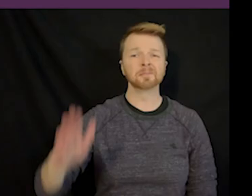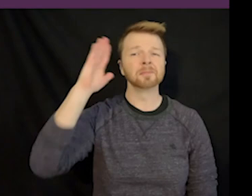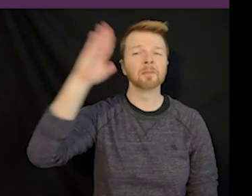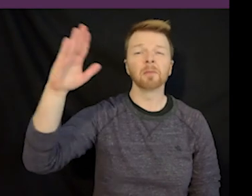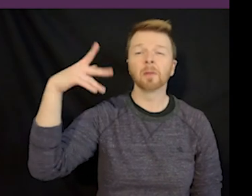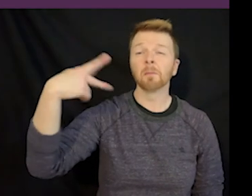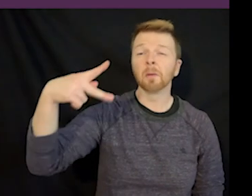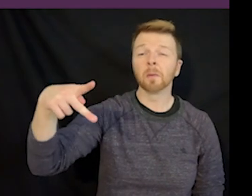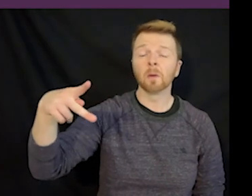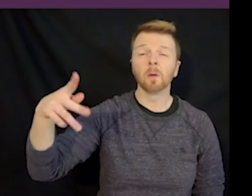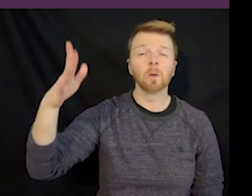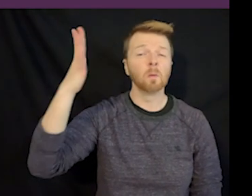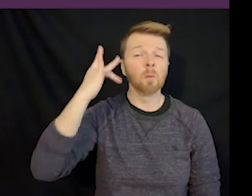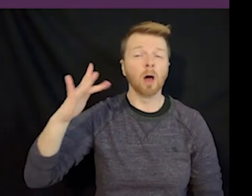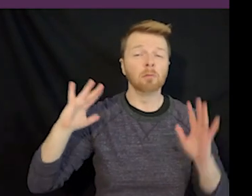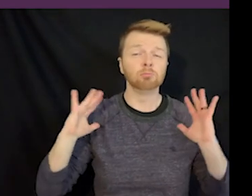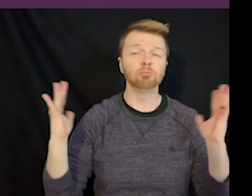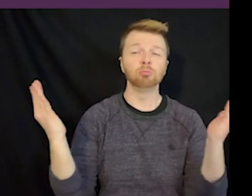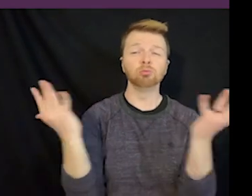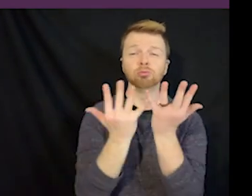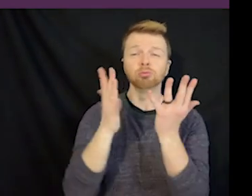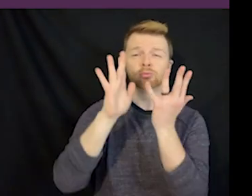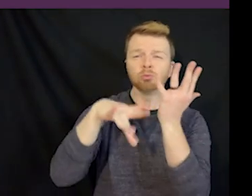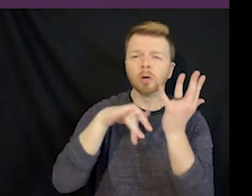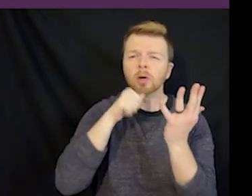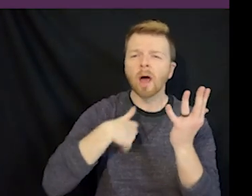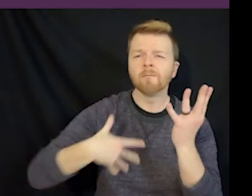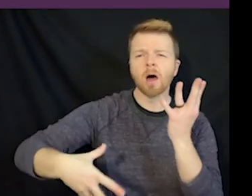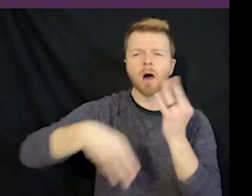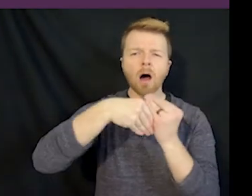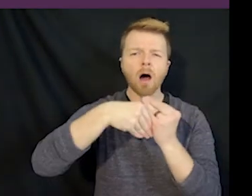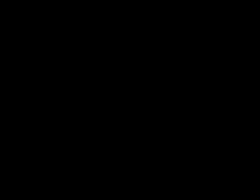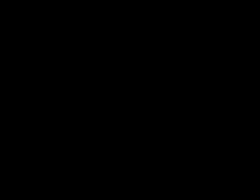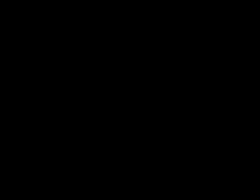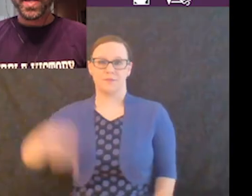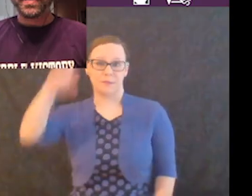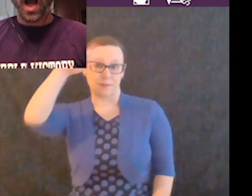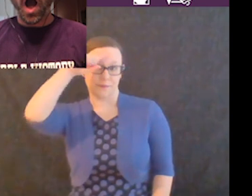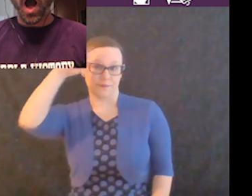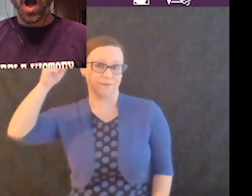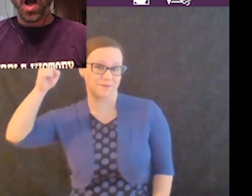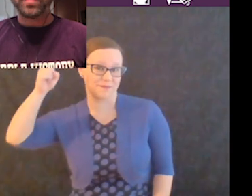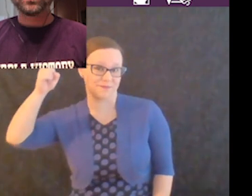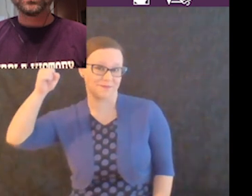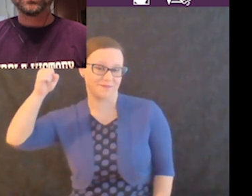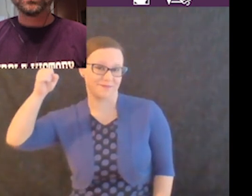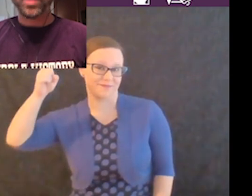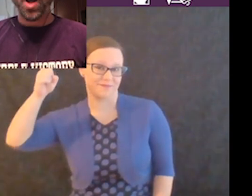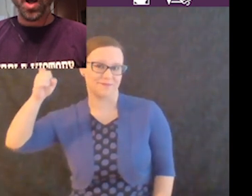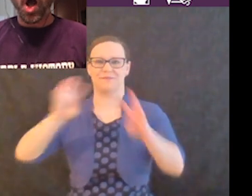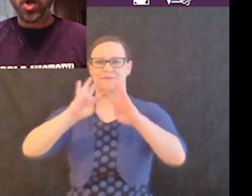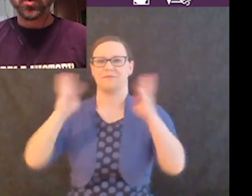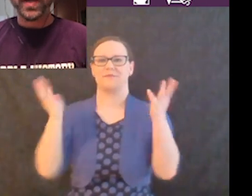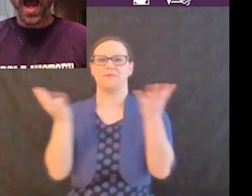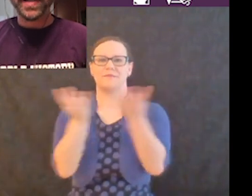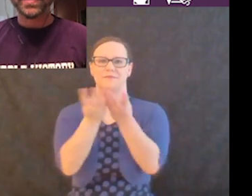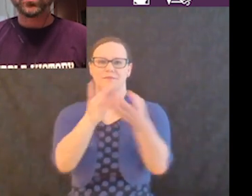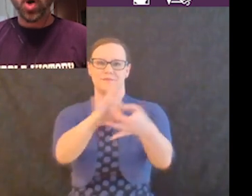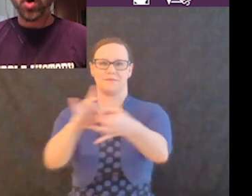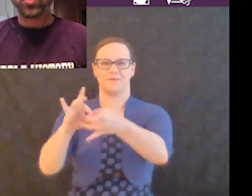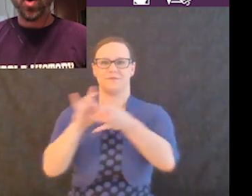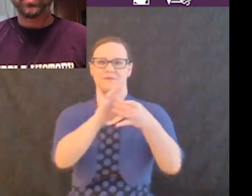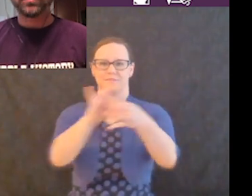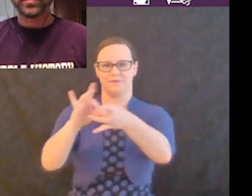Why is there never a hole in our circle? Because a